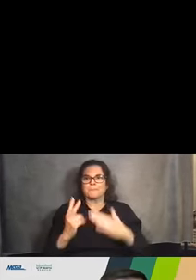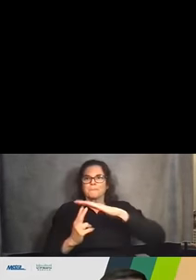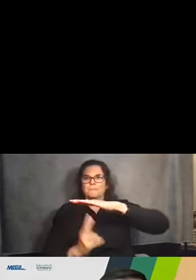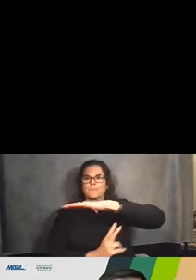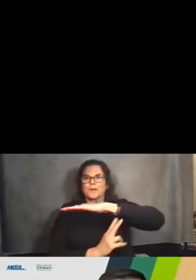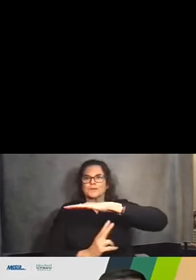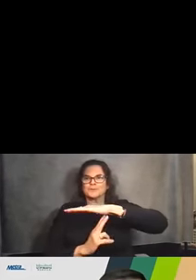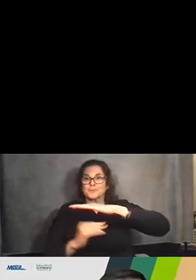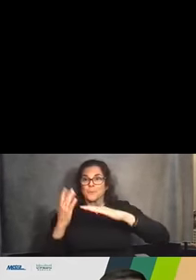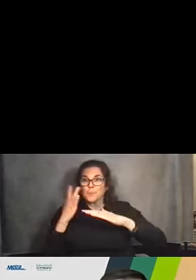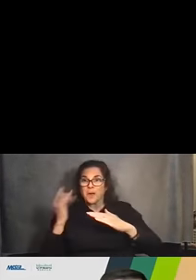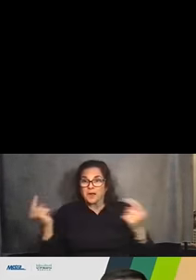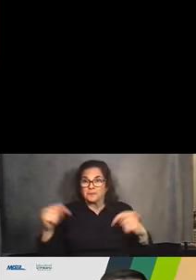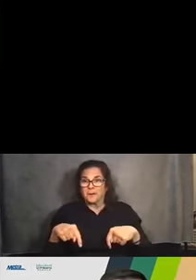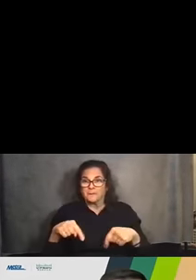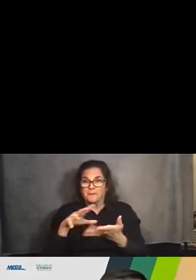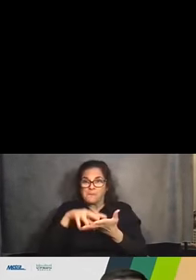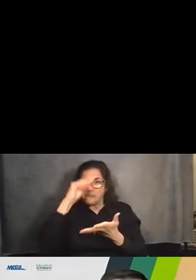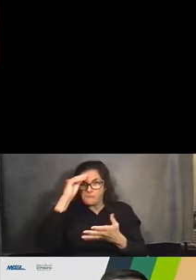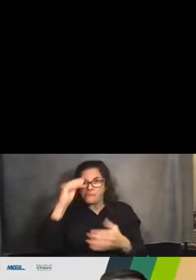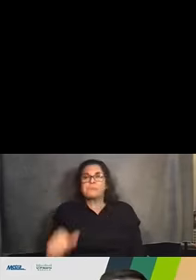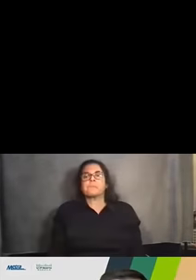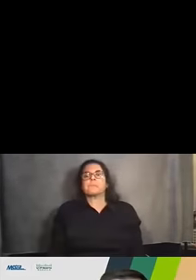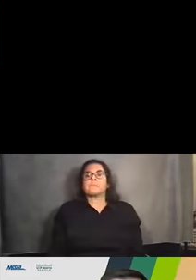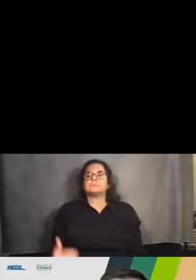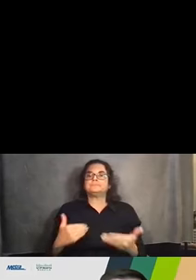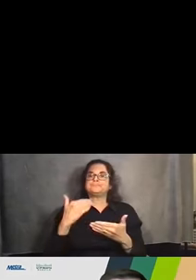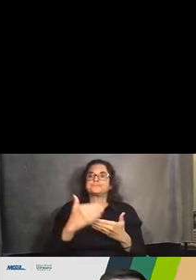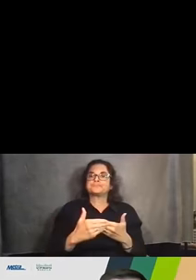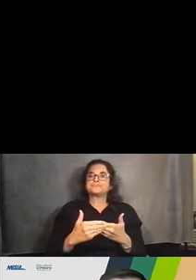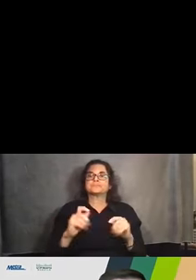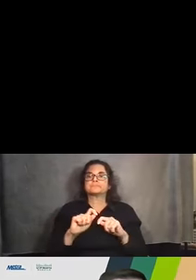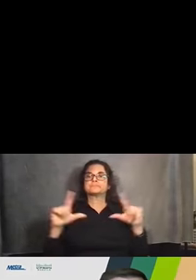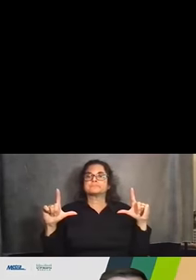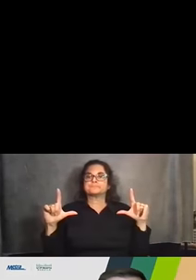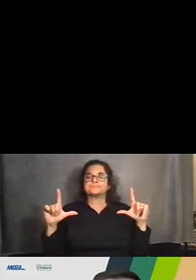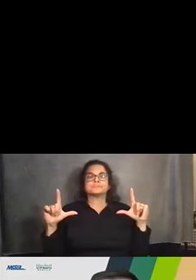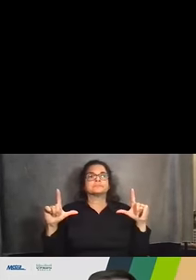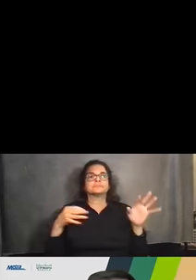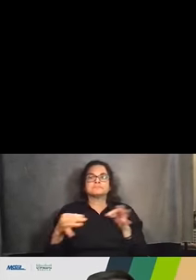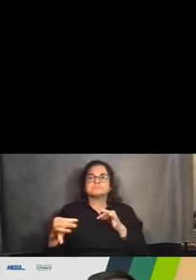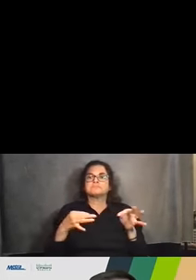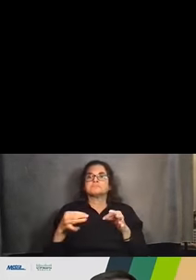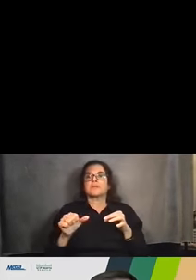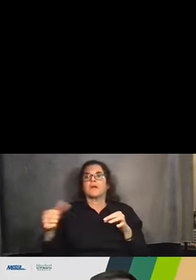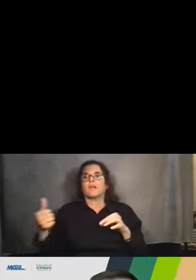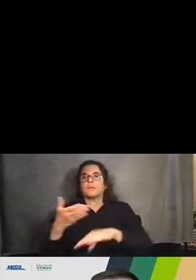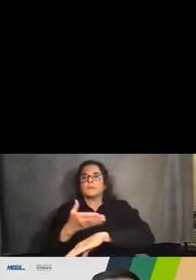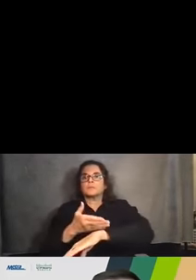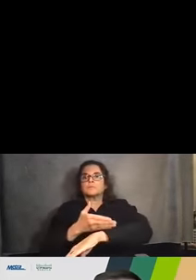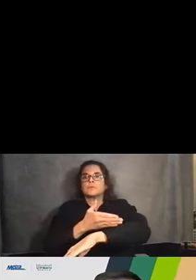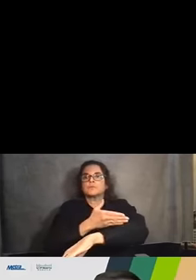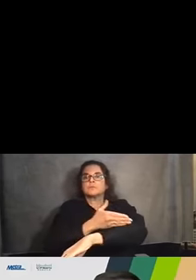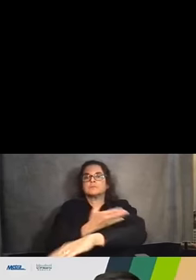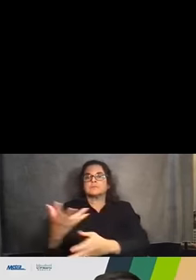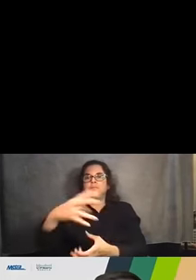tonight. We go to, if we go to the next slide, we can talk a little bit about some of the other improvements that this project will entail. So,